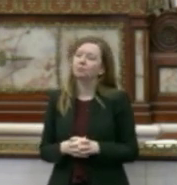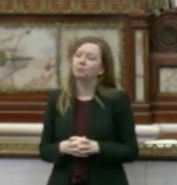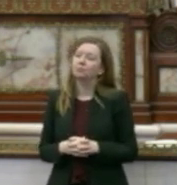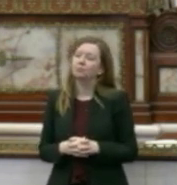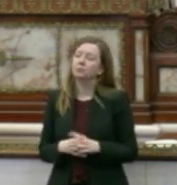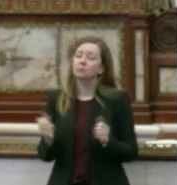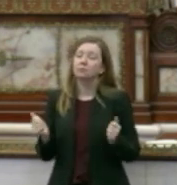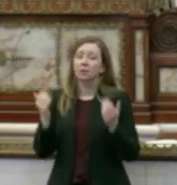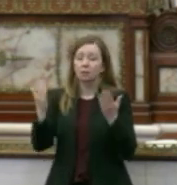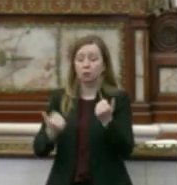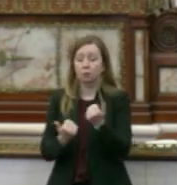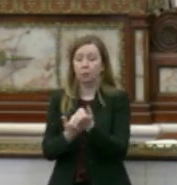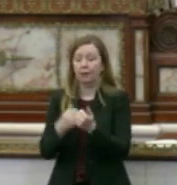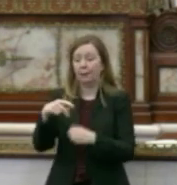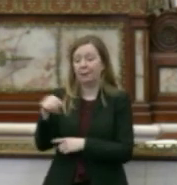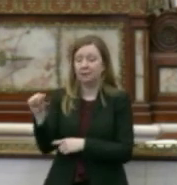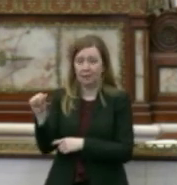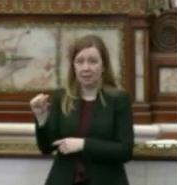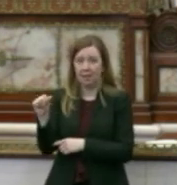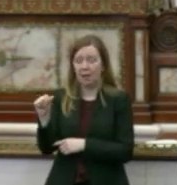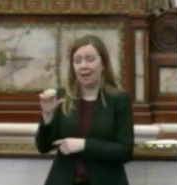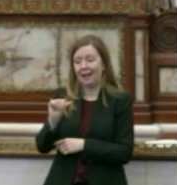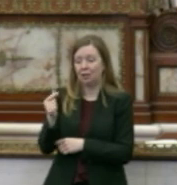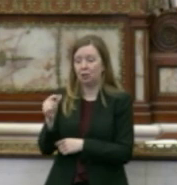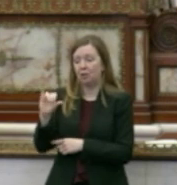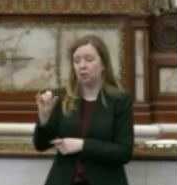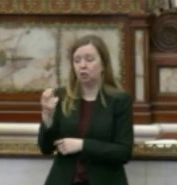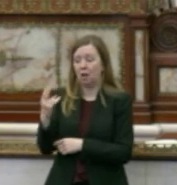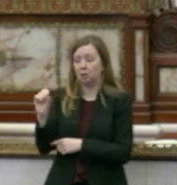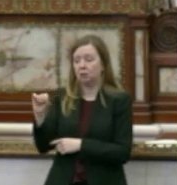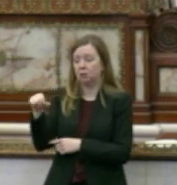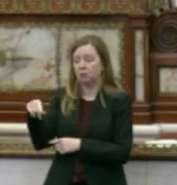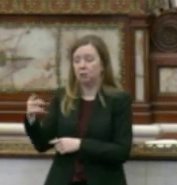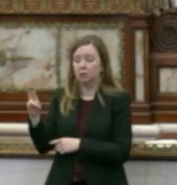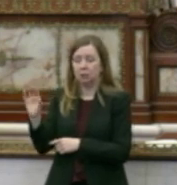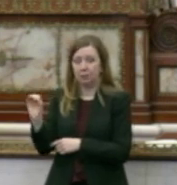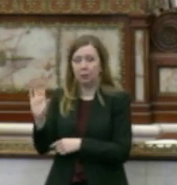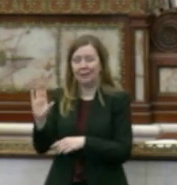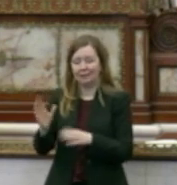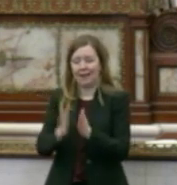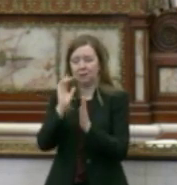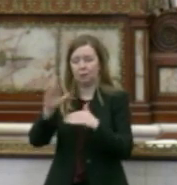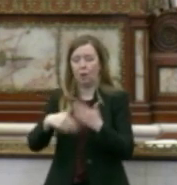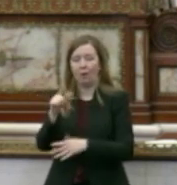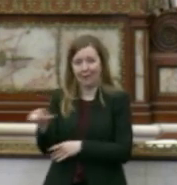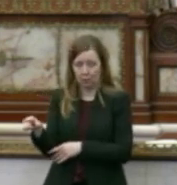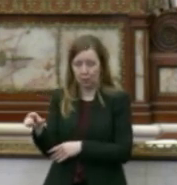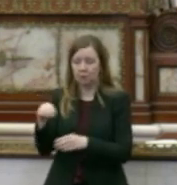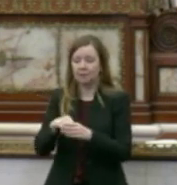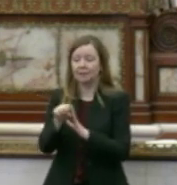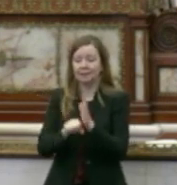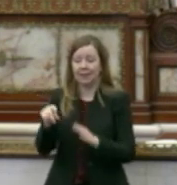A resolution supporting Pennsylvania Attorney General Josh Shapiro and his call to all landlords in the Commonwealth and